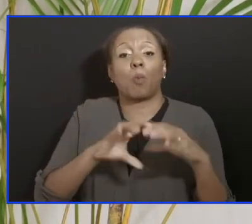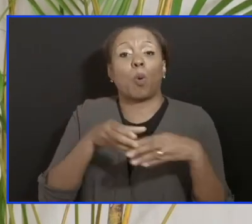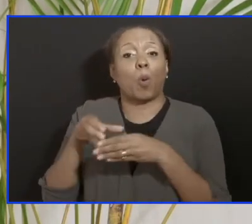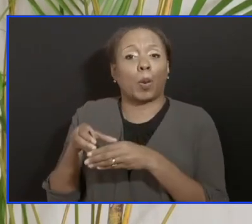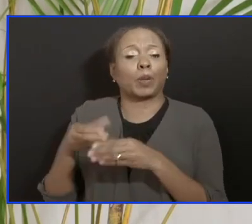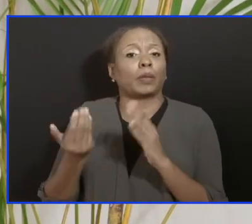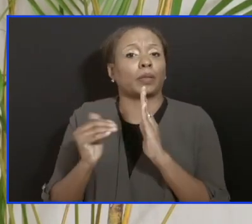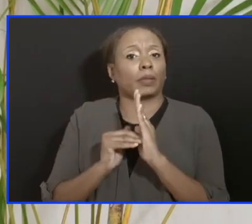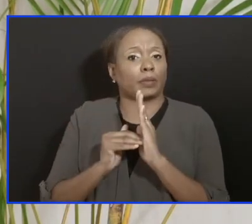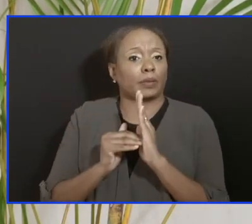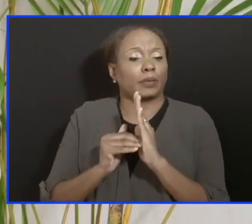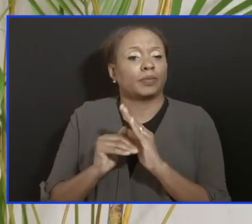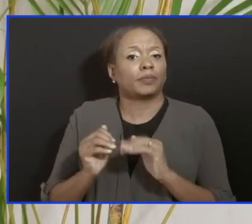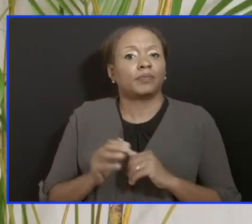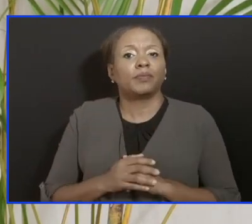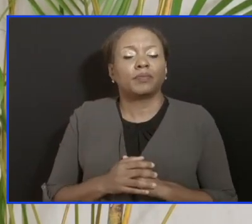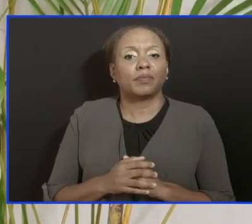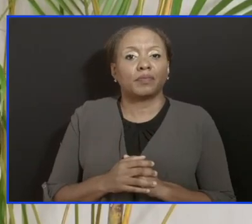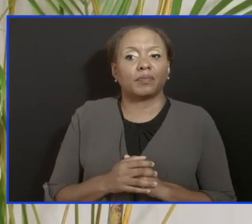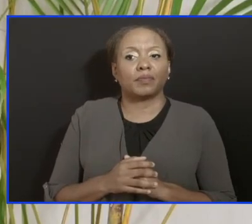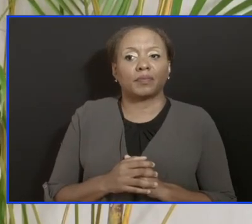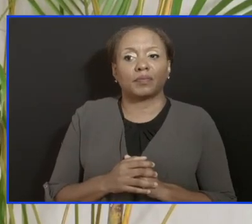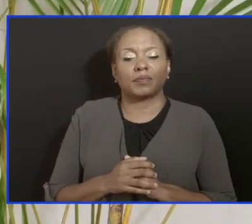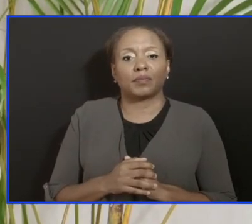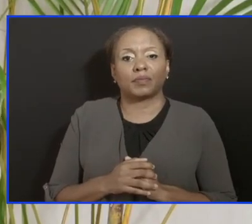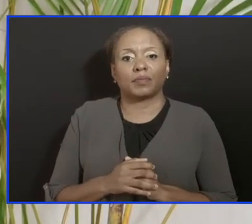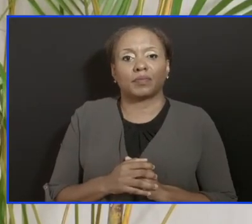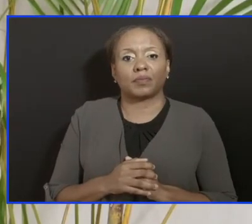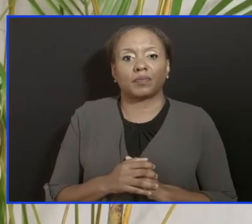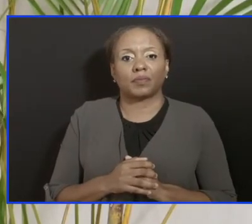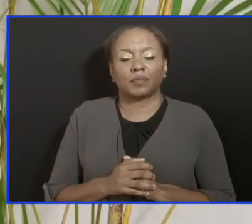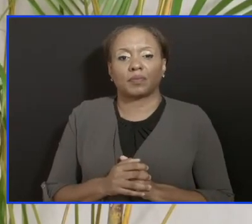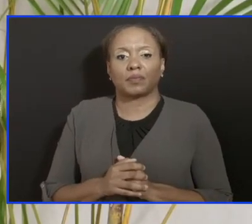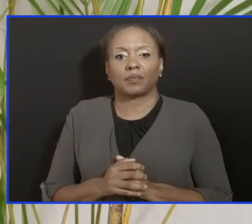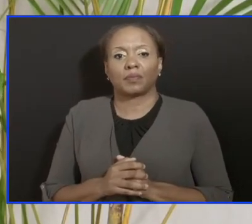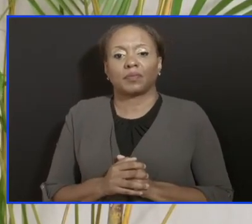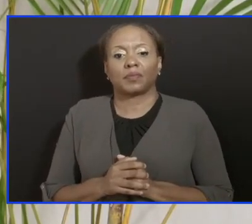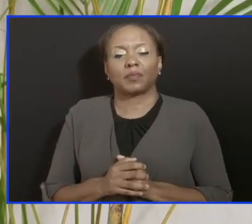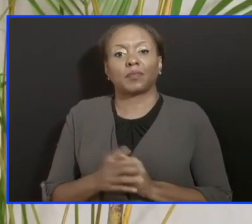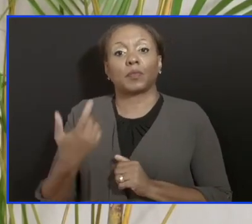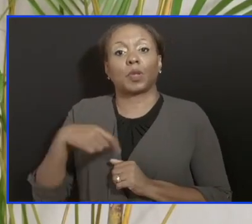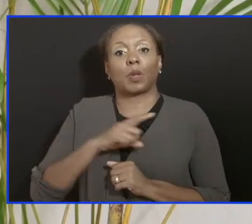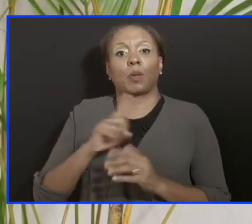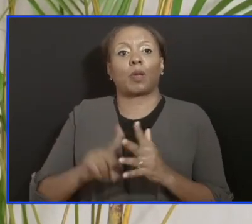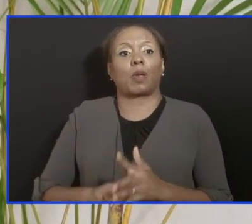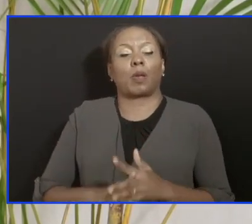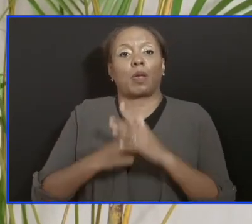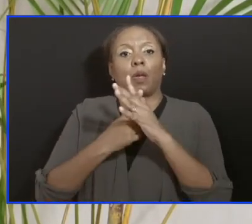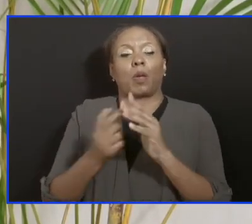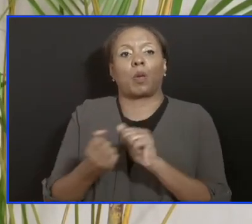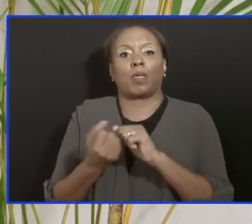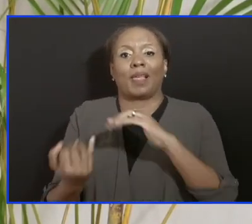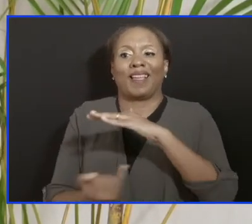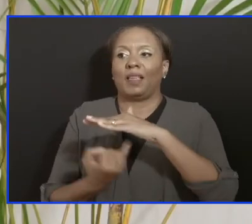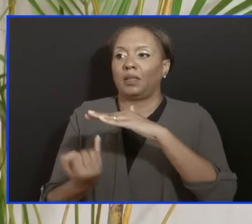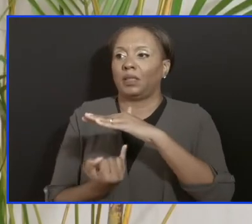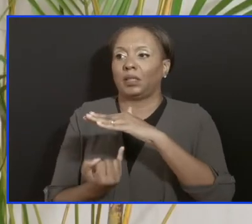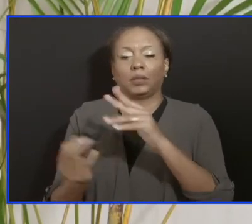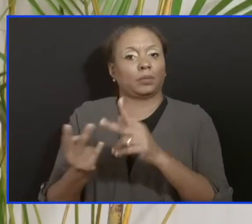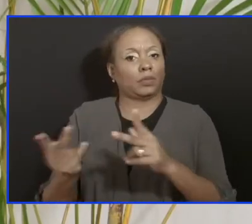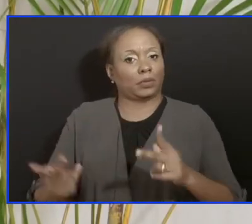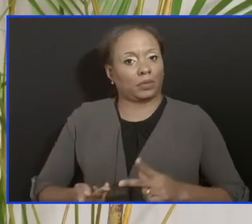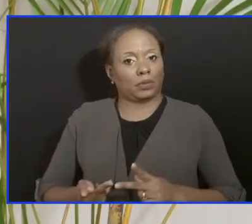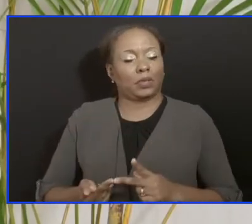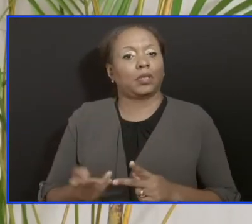We started with facilities for isolation and we are at the point now where we